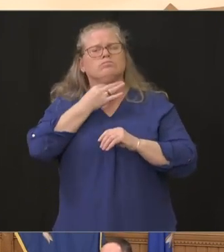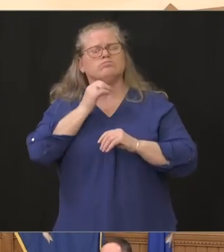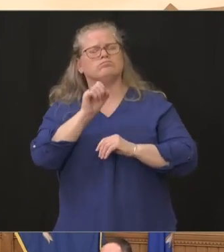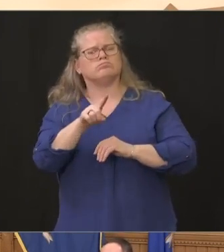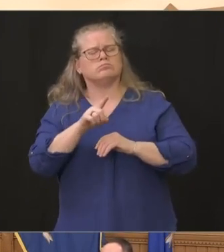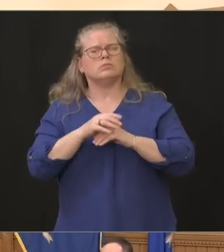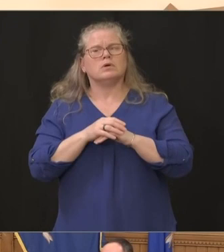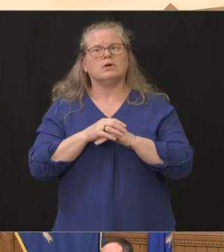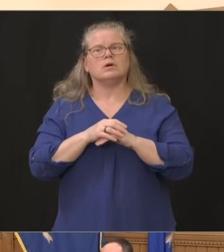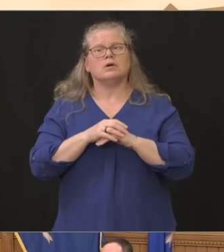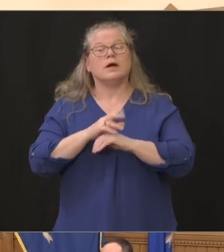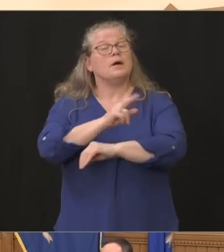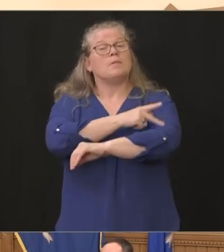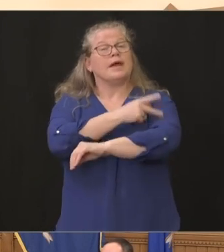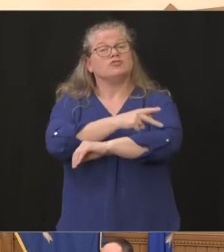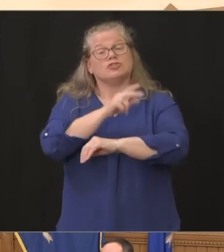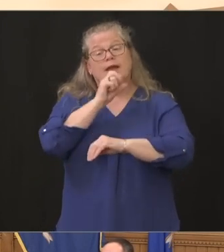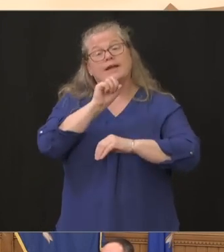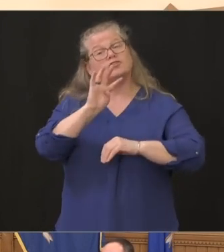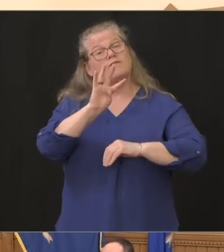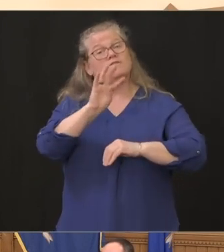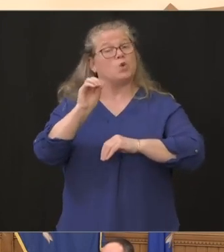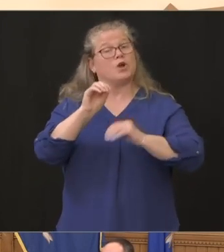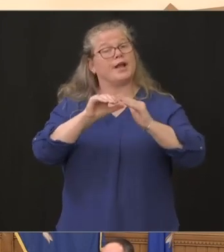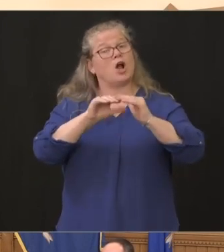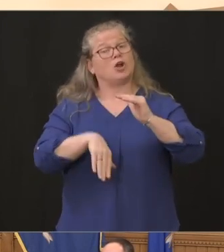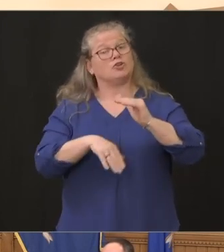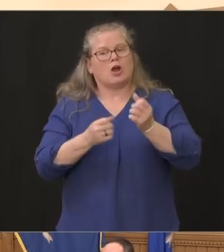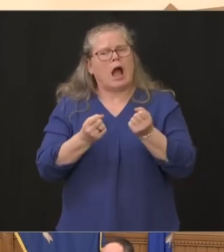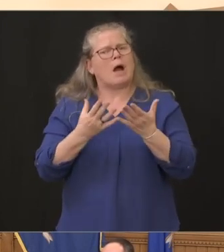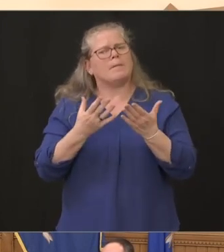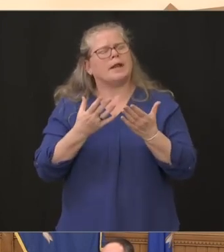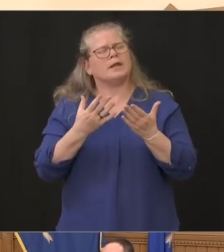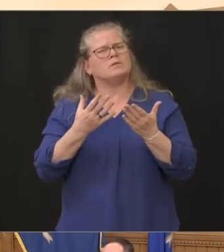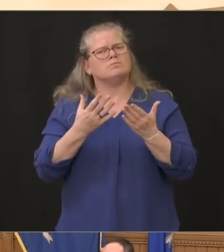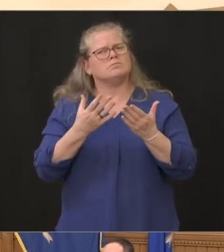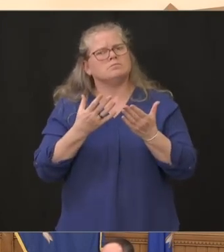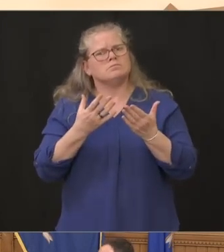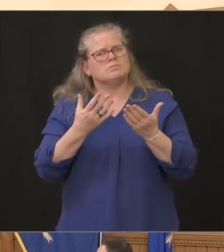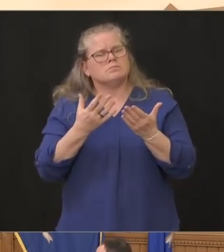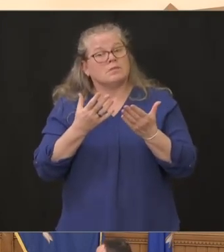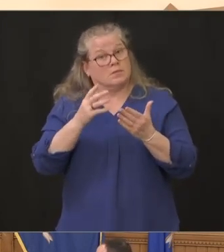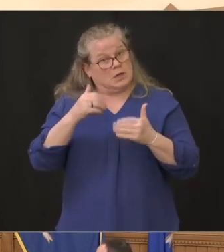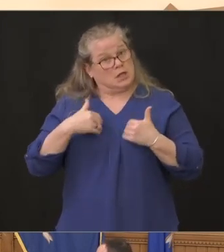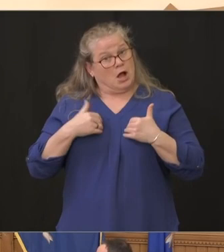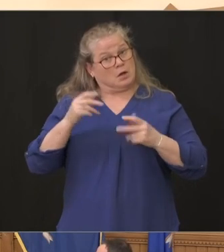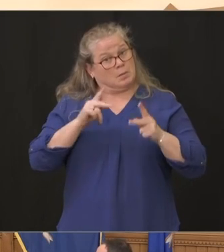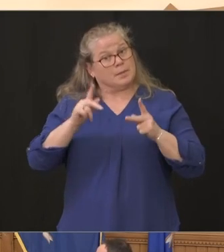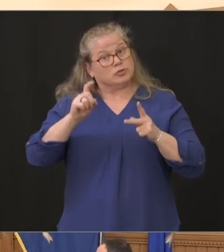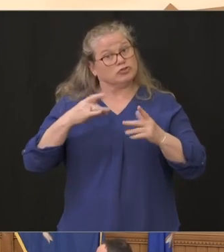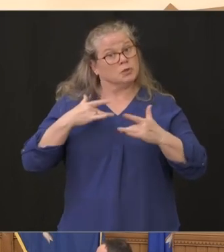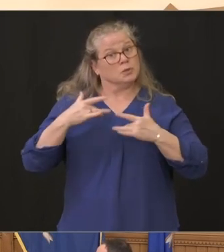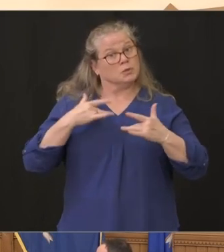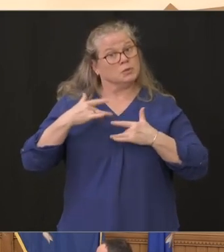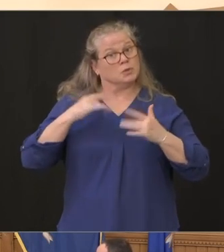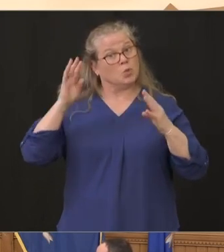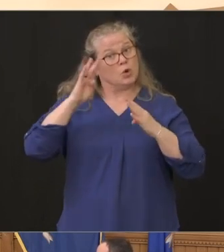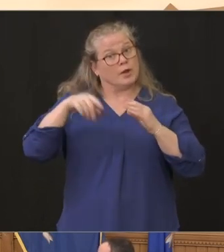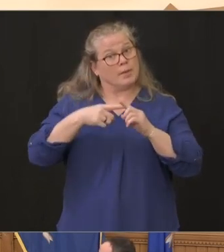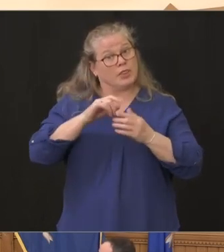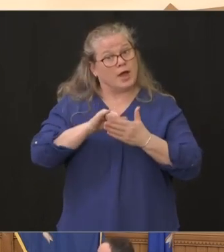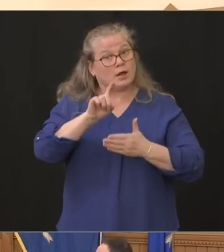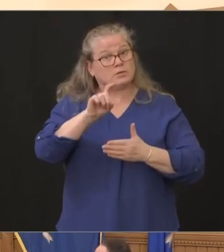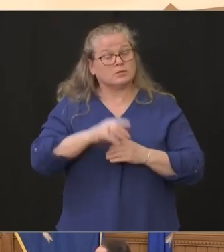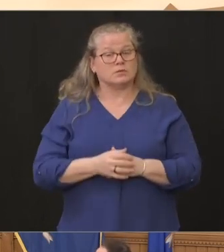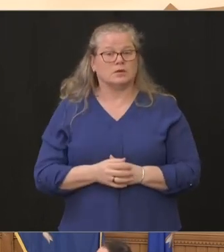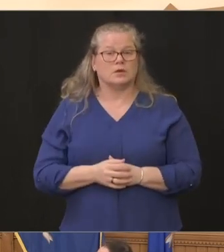the patients have been under 40 for example and and do young people have have something to worry about yeah we we